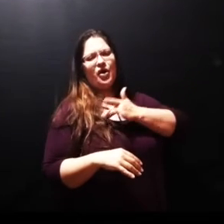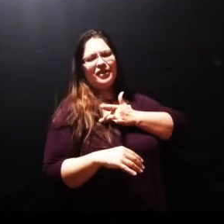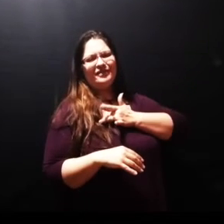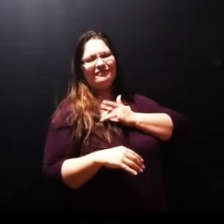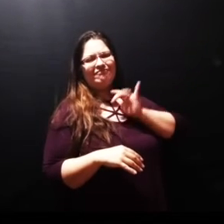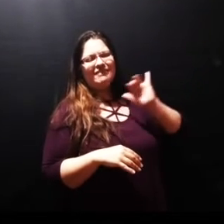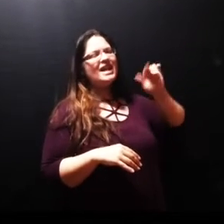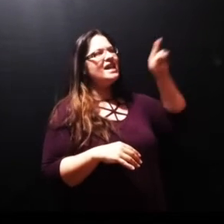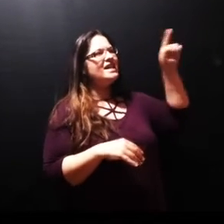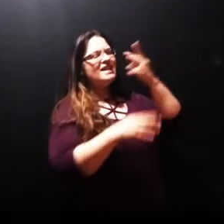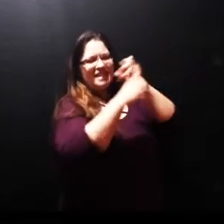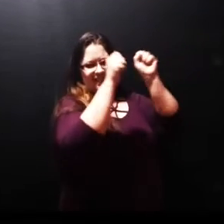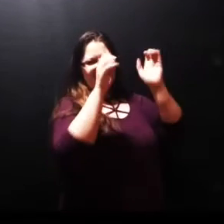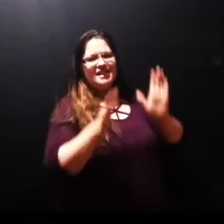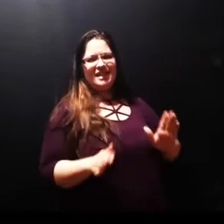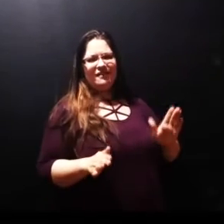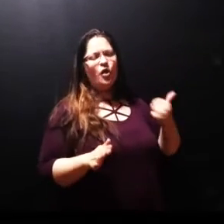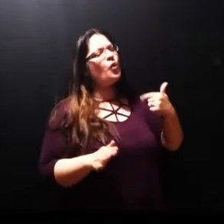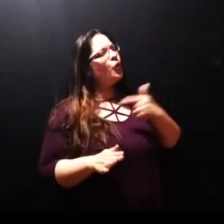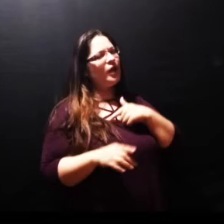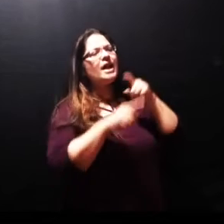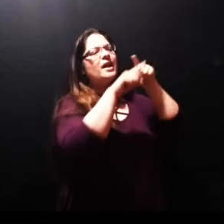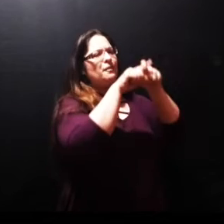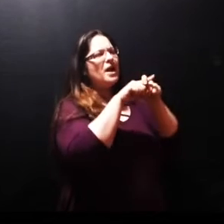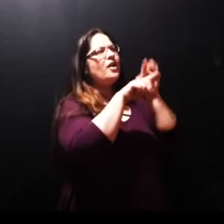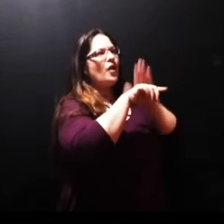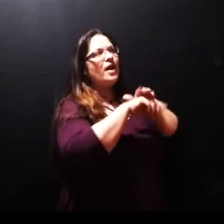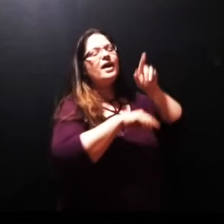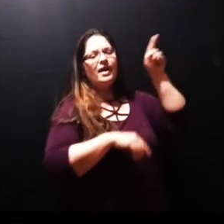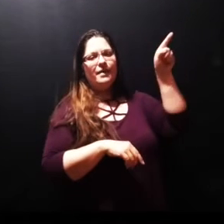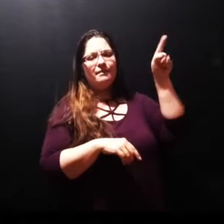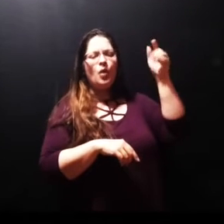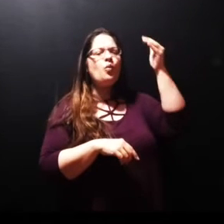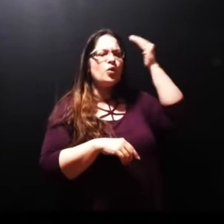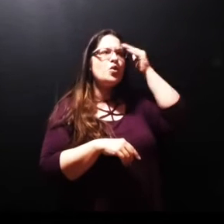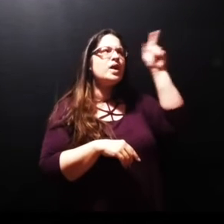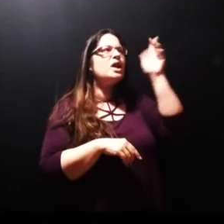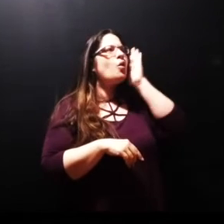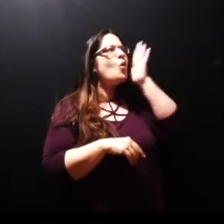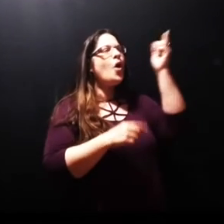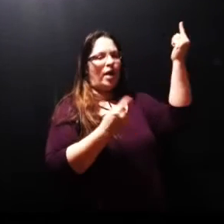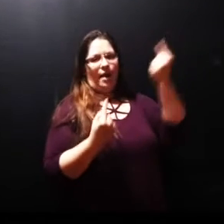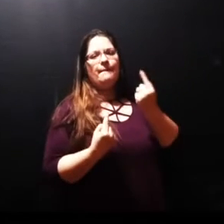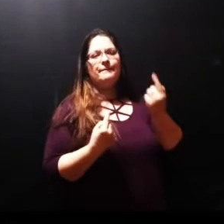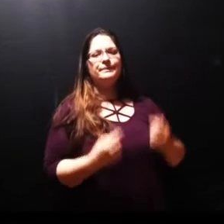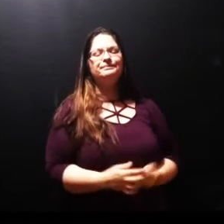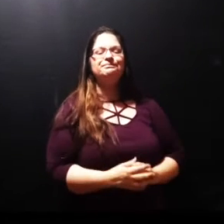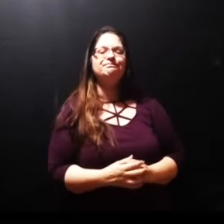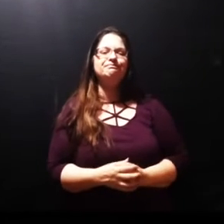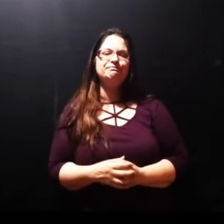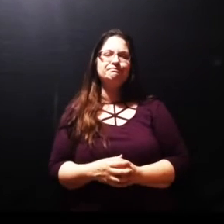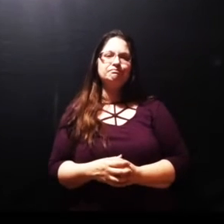Savior we can count in him for that just as Mary and Martha did we can count on him he will come